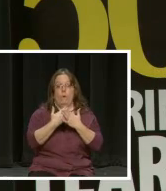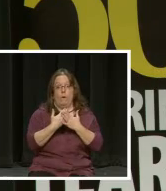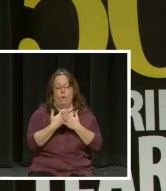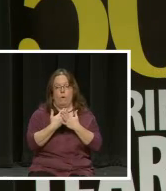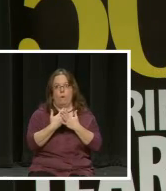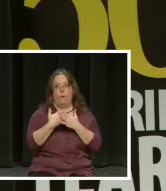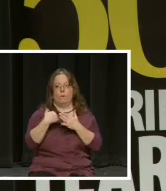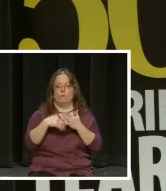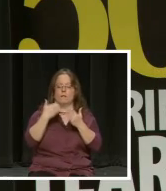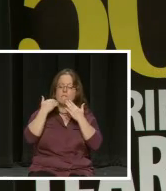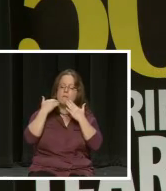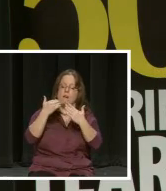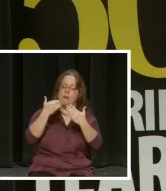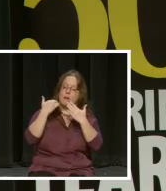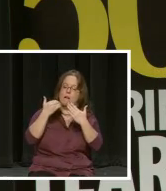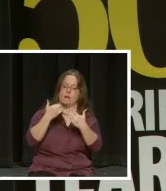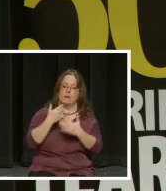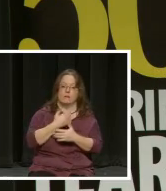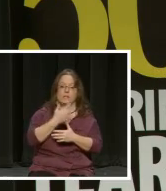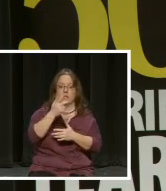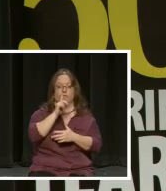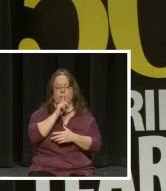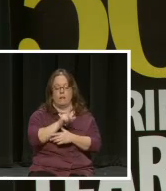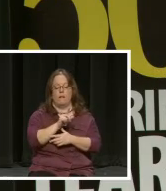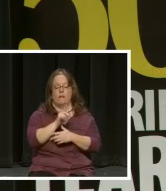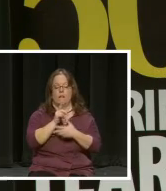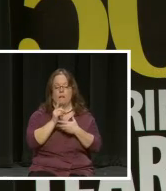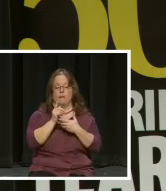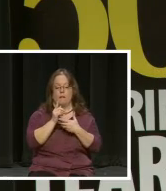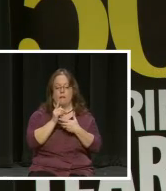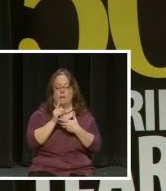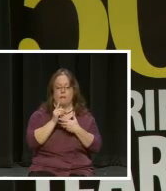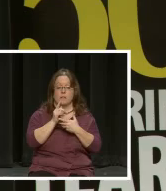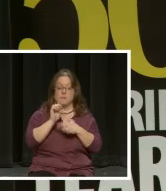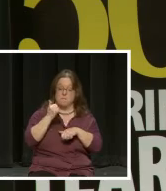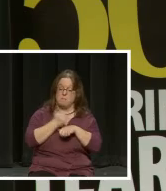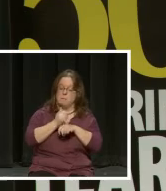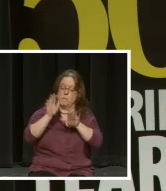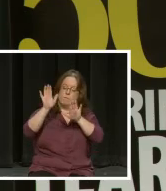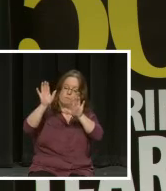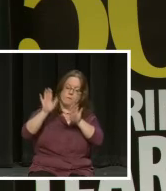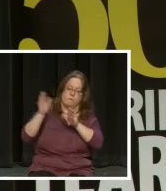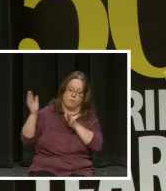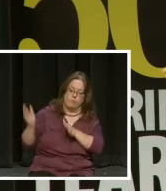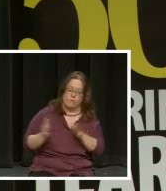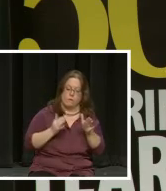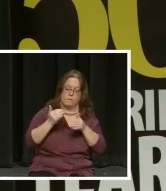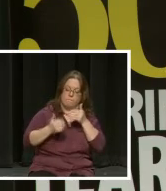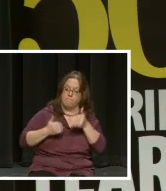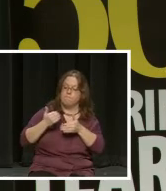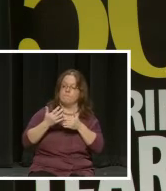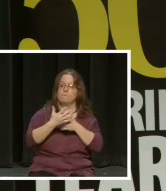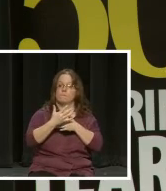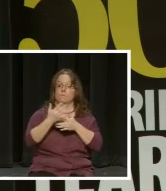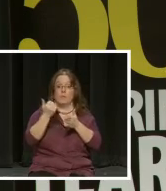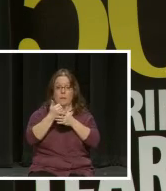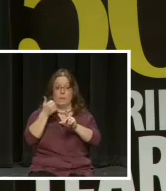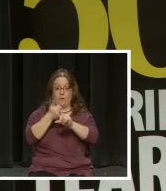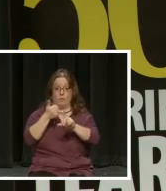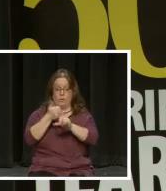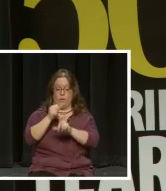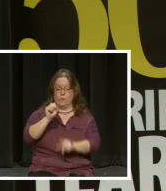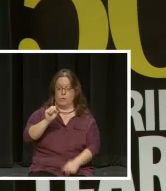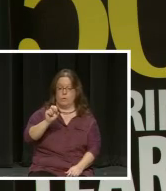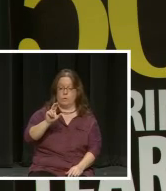indebted to him. He put together a tremendous process much with the help of your own Suzanne